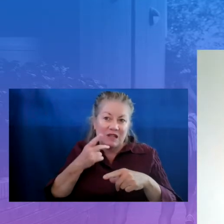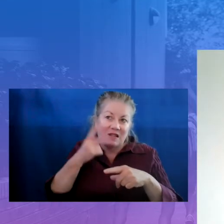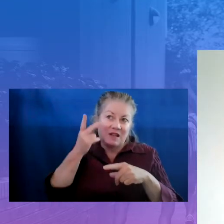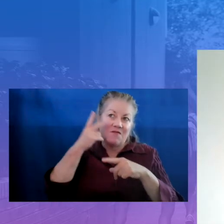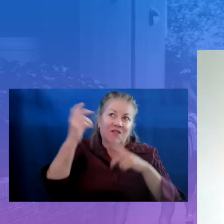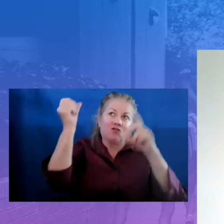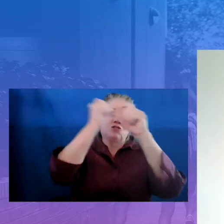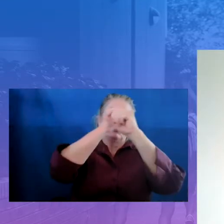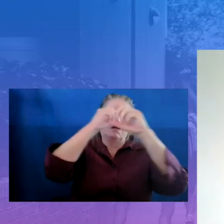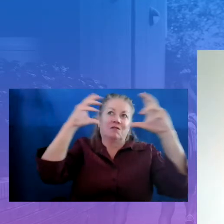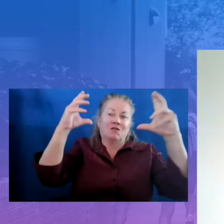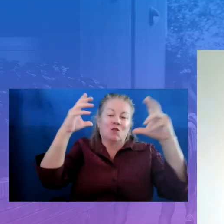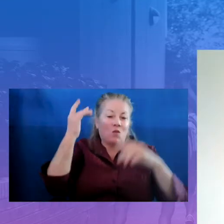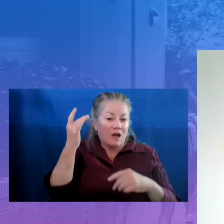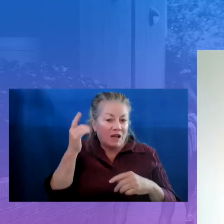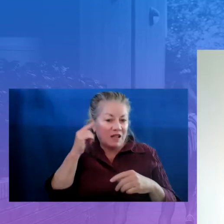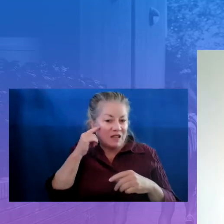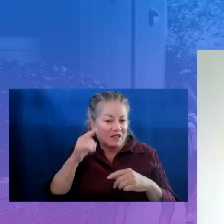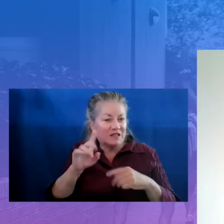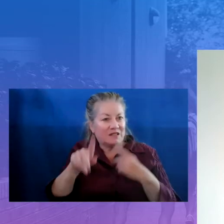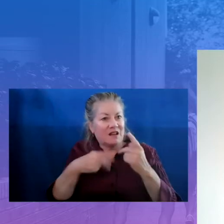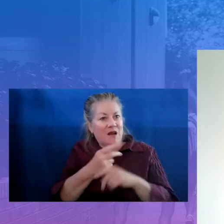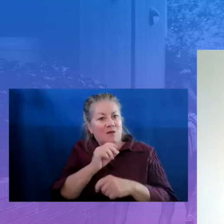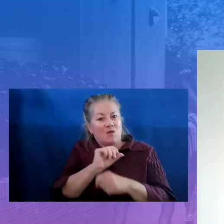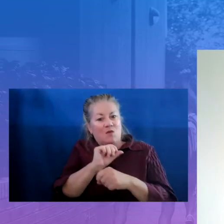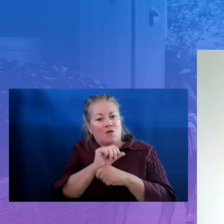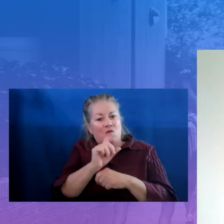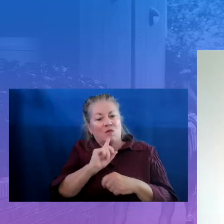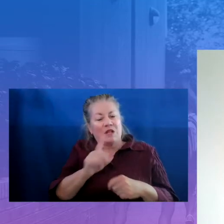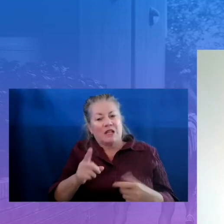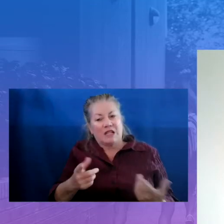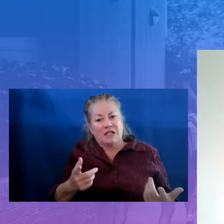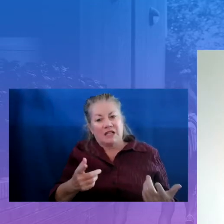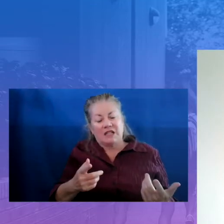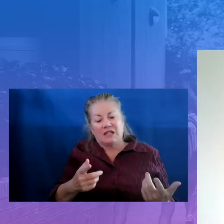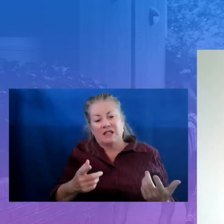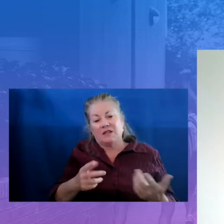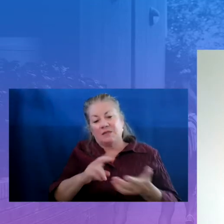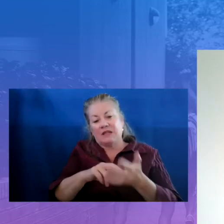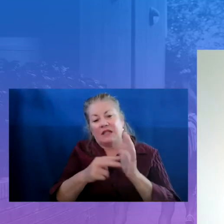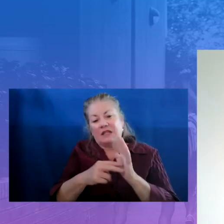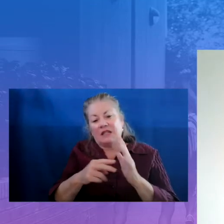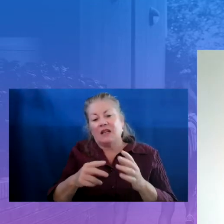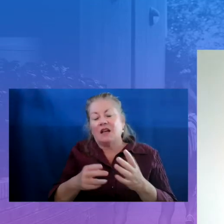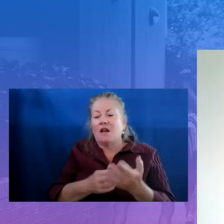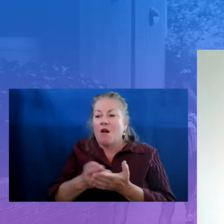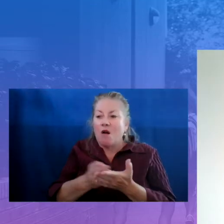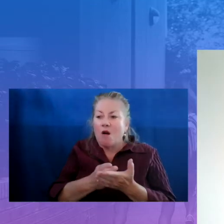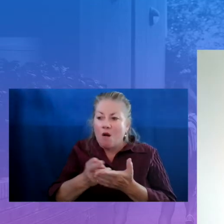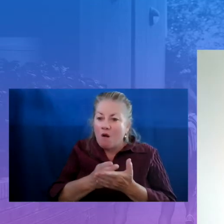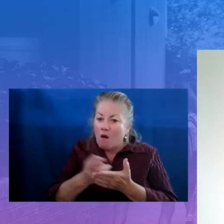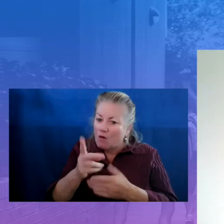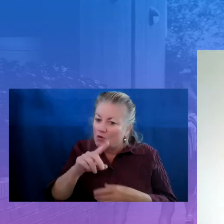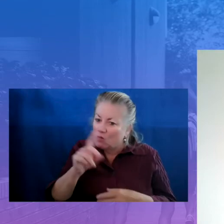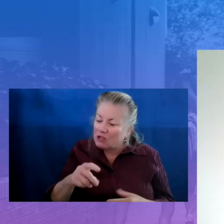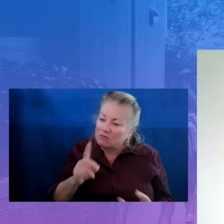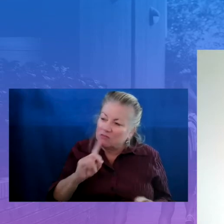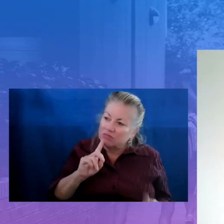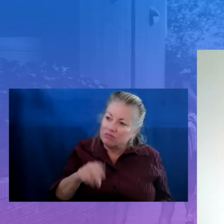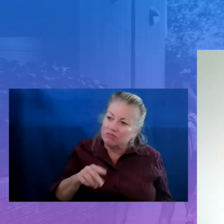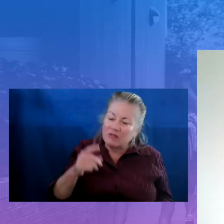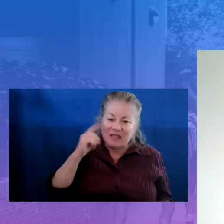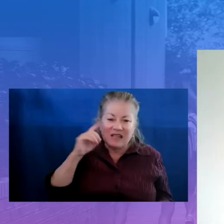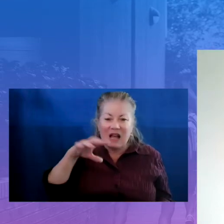that's really what this type of work takes. I'm really answering an earnest question and thinking outside of the